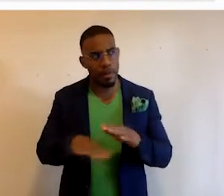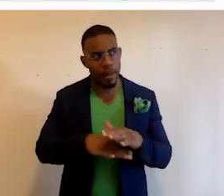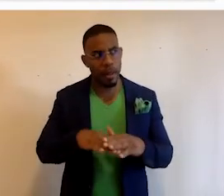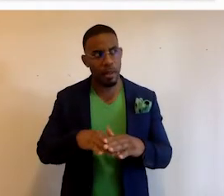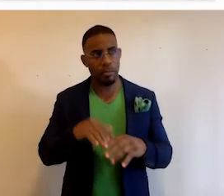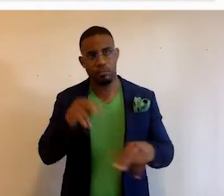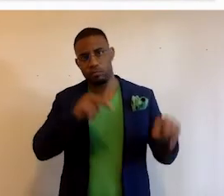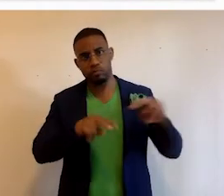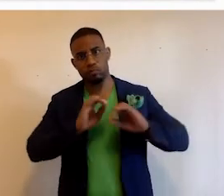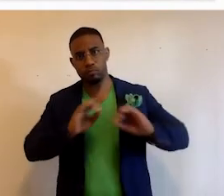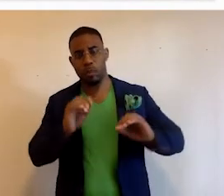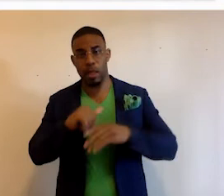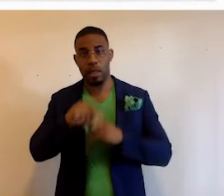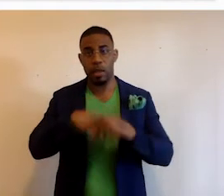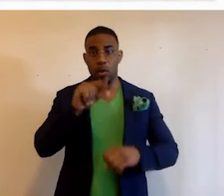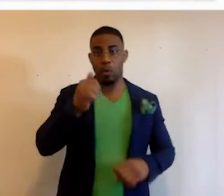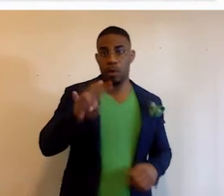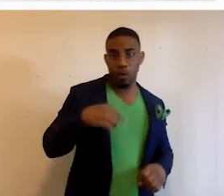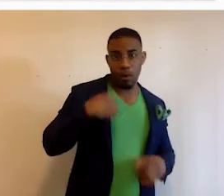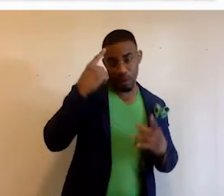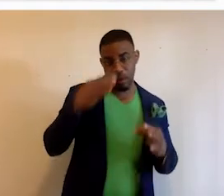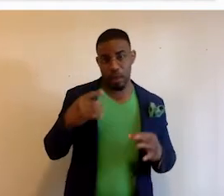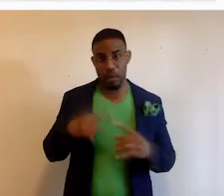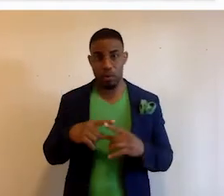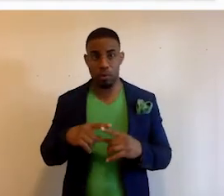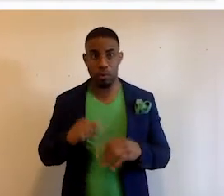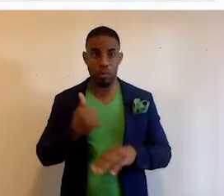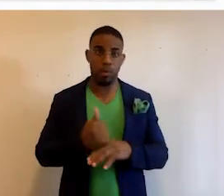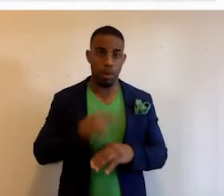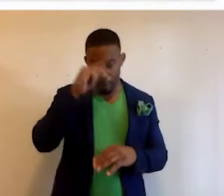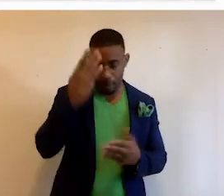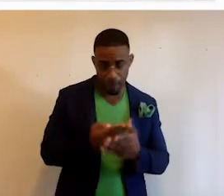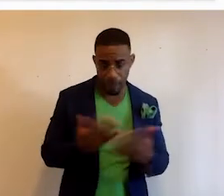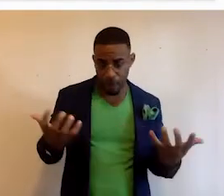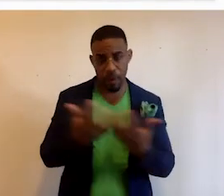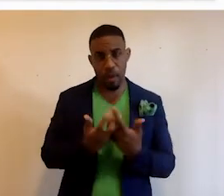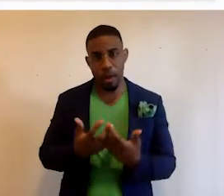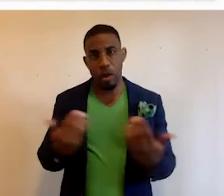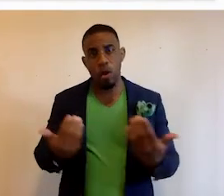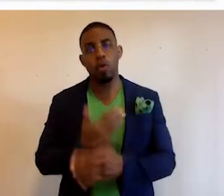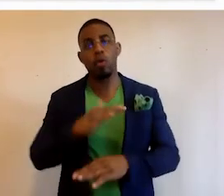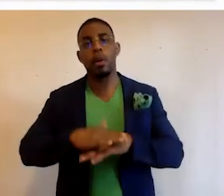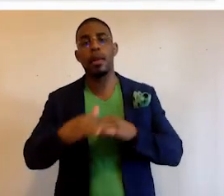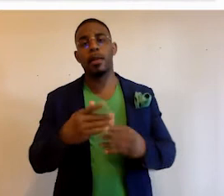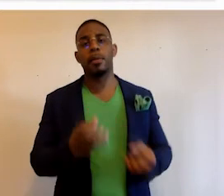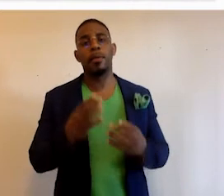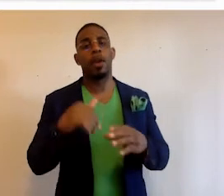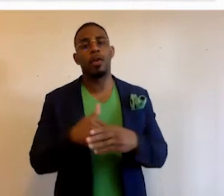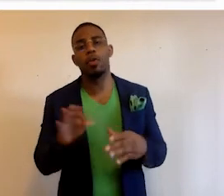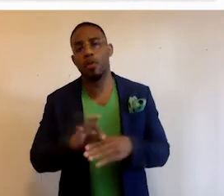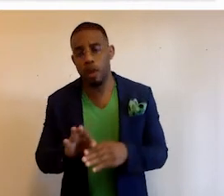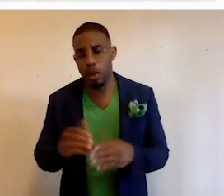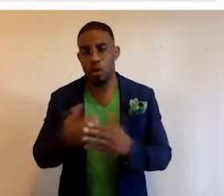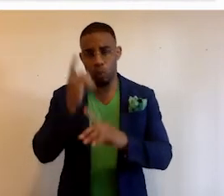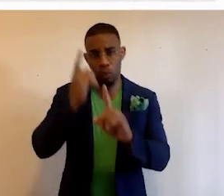unsupervised. And in 2017, we decided to, quote, reboot Black Facts with a new look, a new platform providing new functionality and